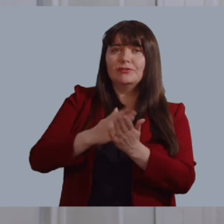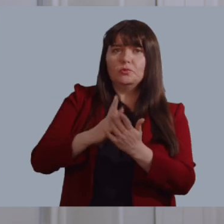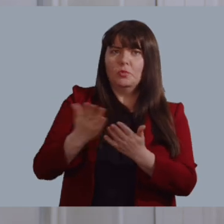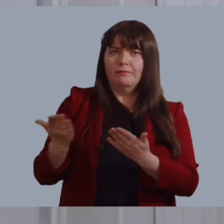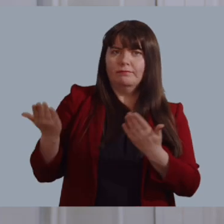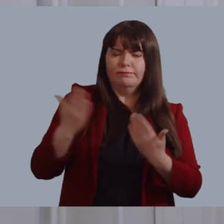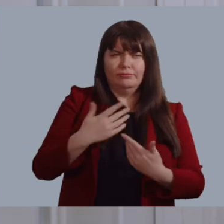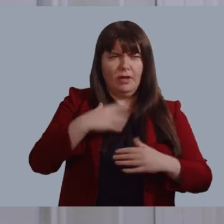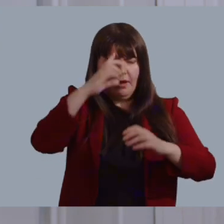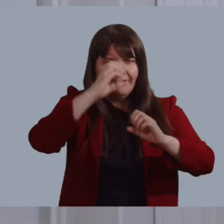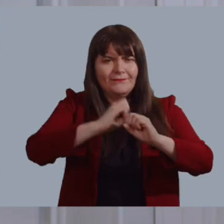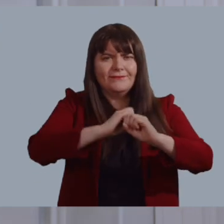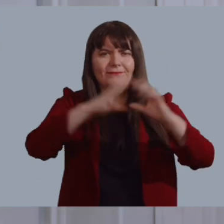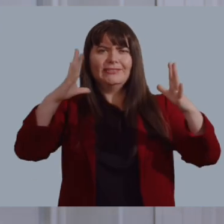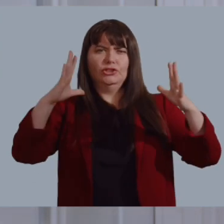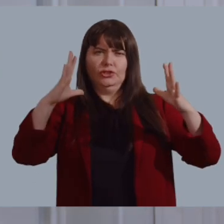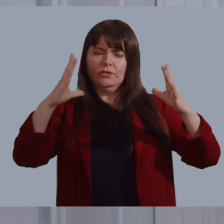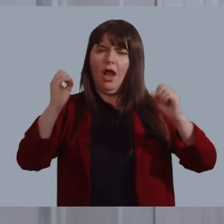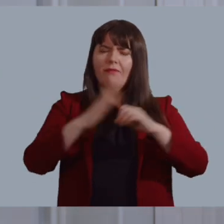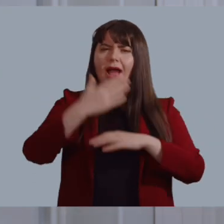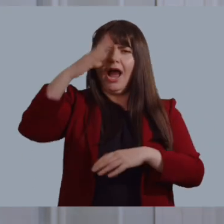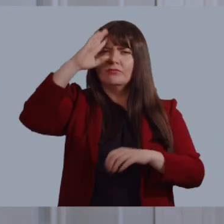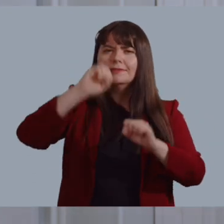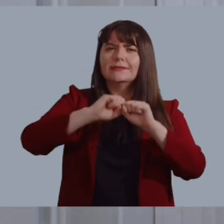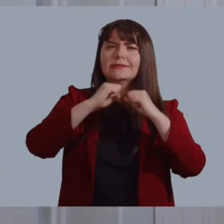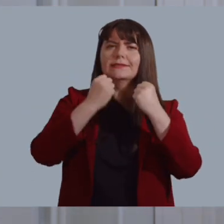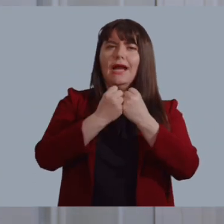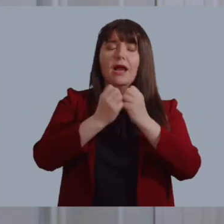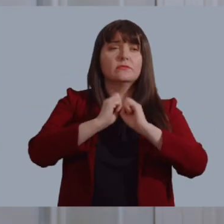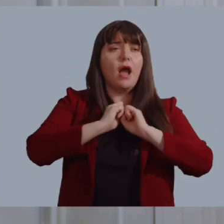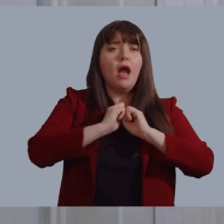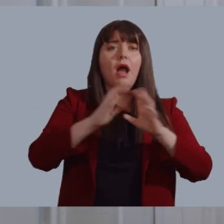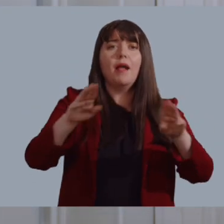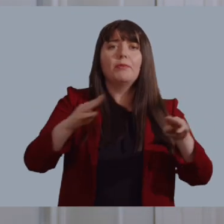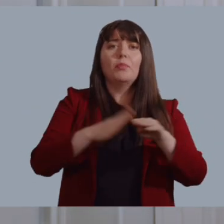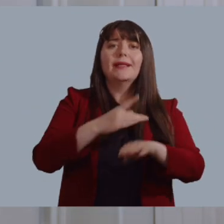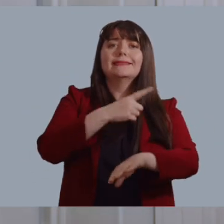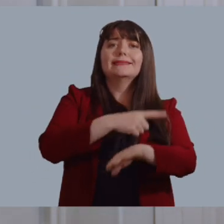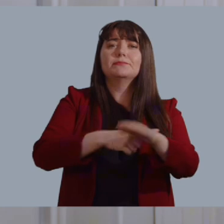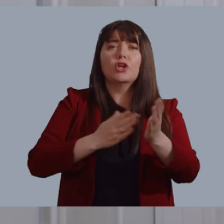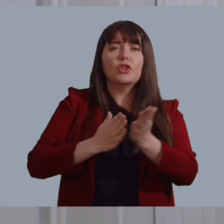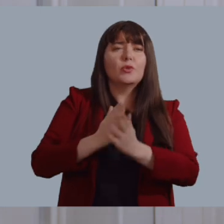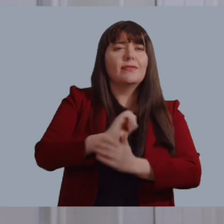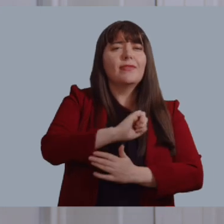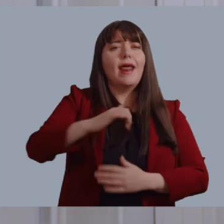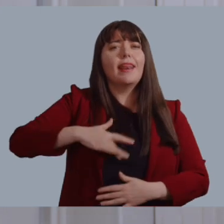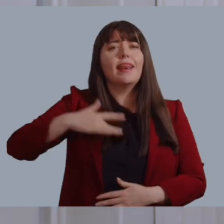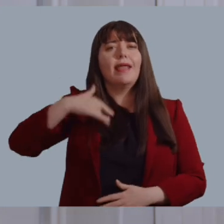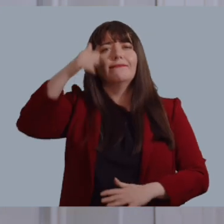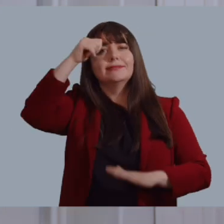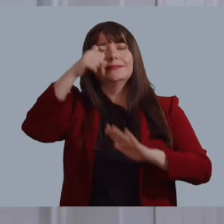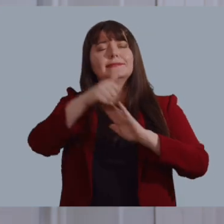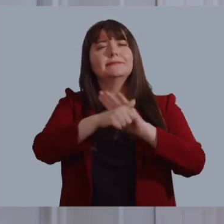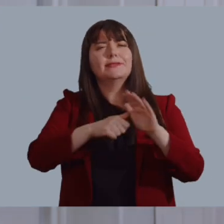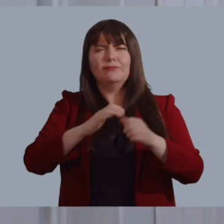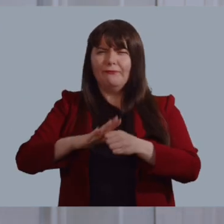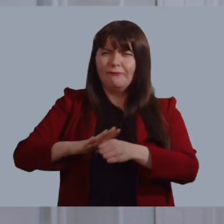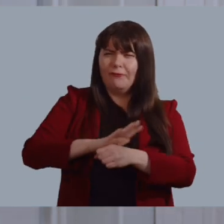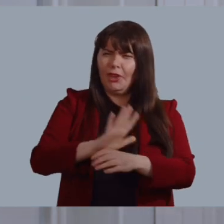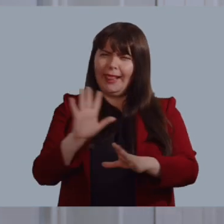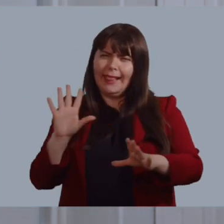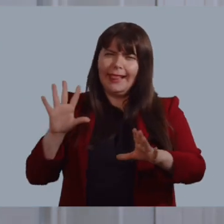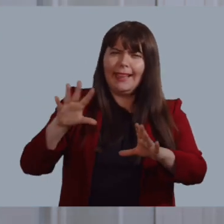to our vision of an Irish society in which all persons with disabilities throughout their life experience full inclusion